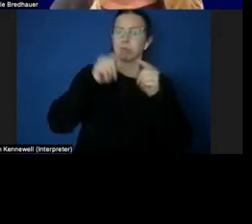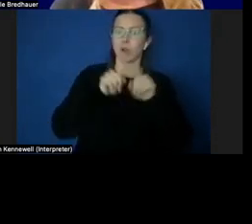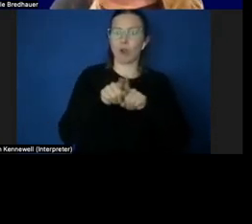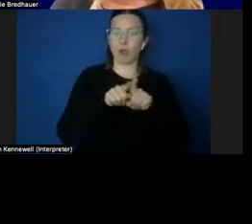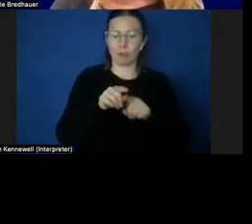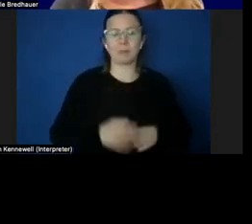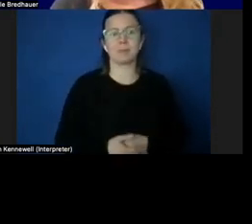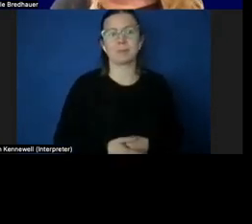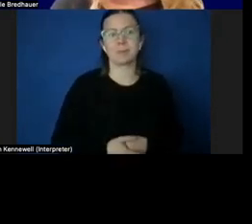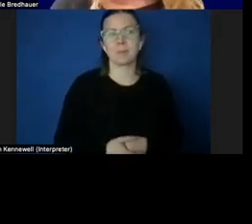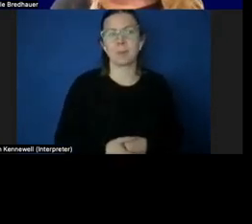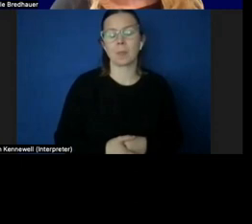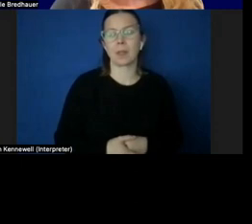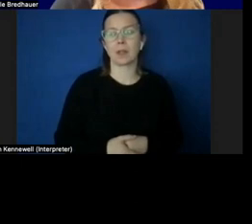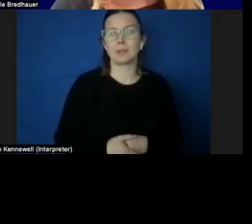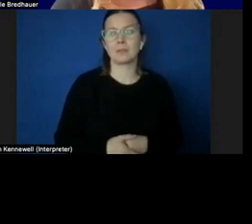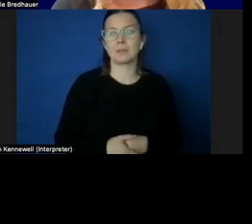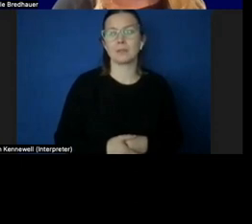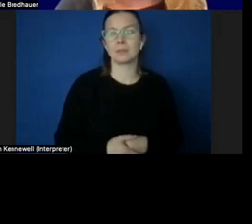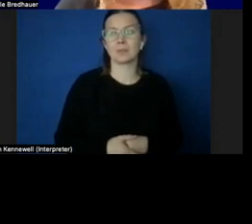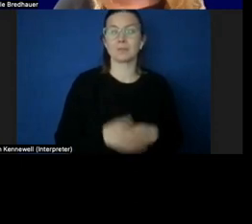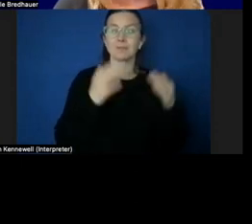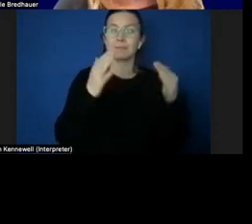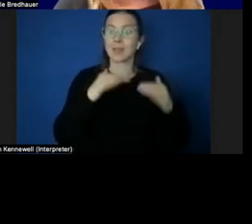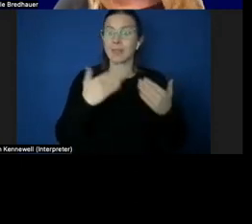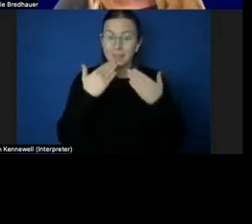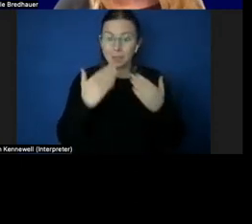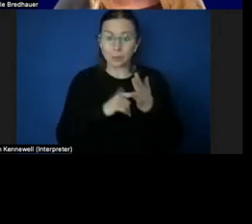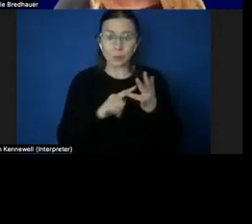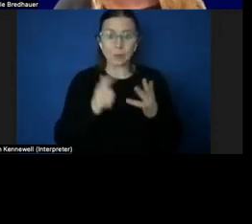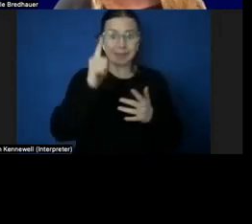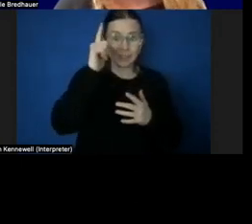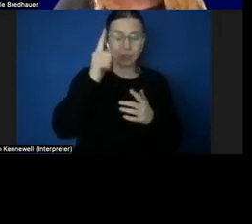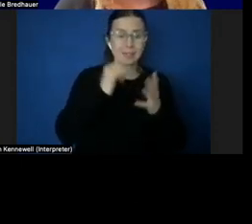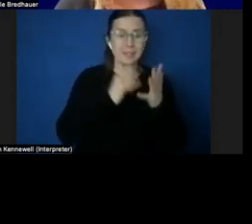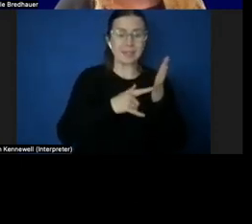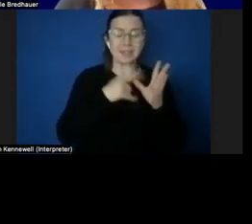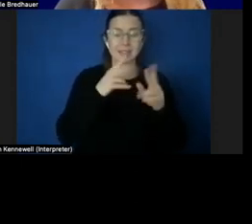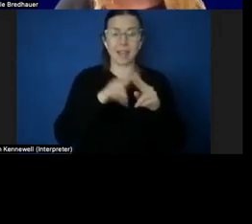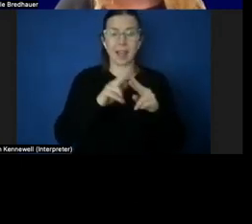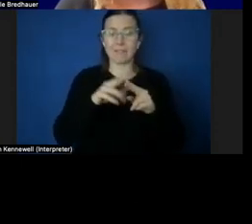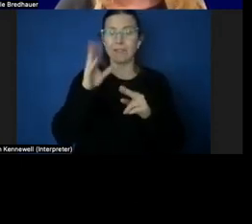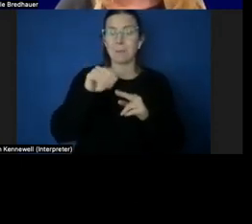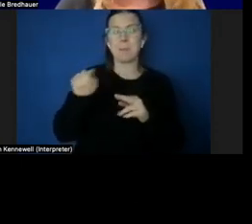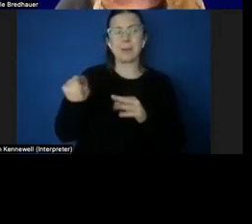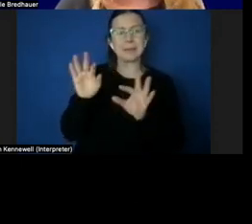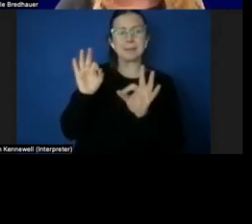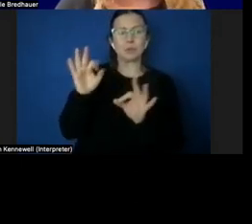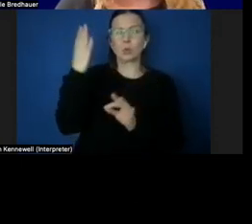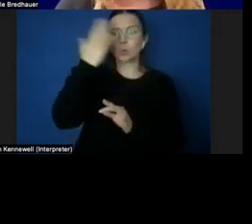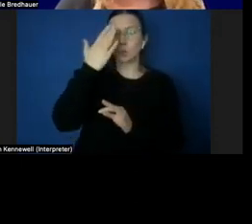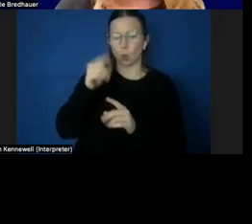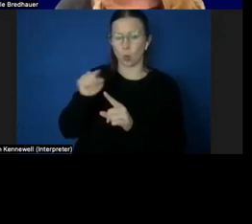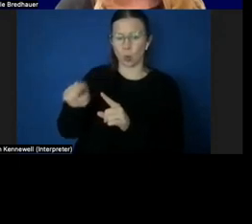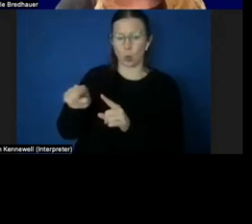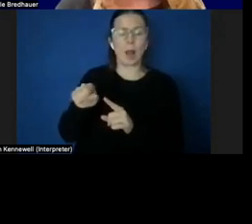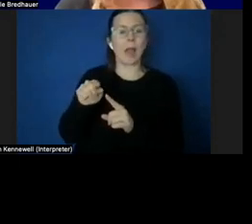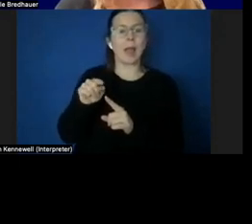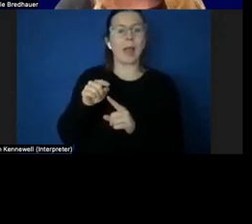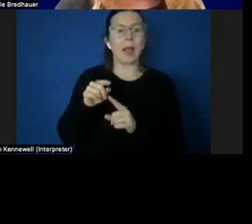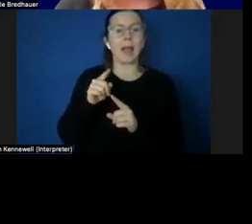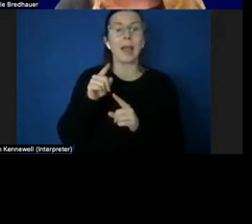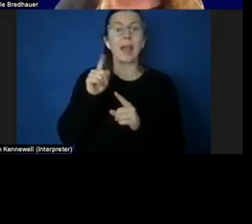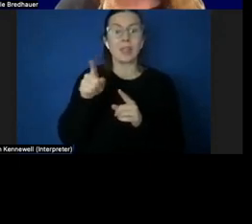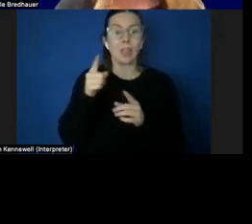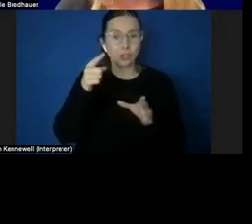To the teachers and staff from Narbathon Special School, especially the Circle